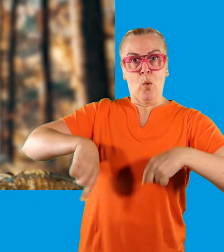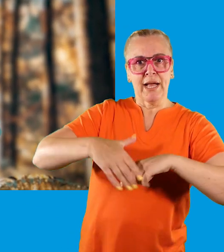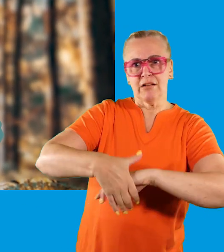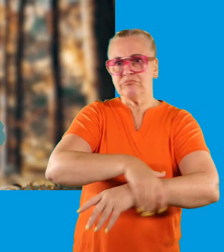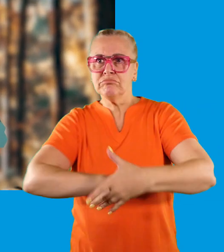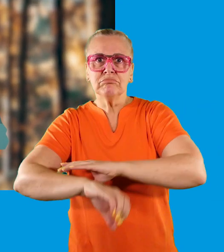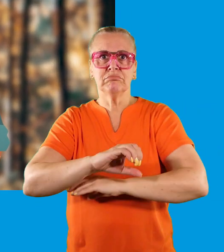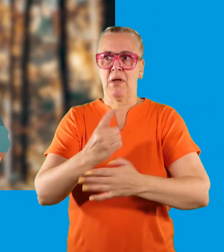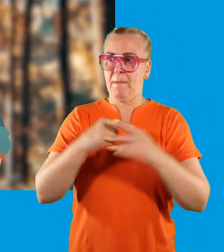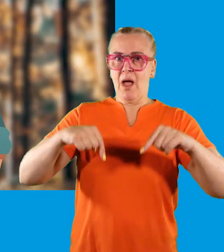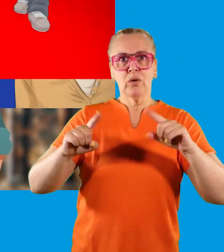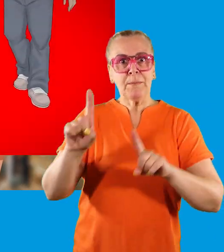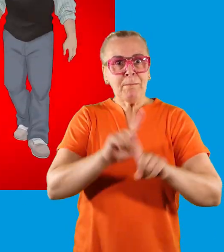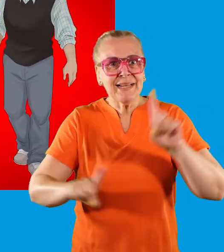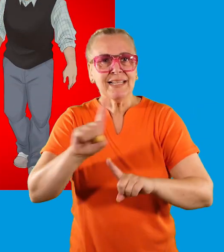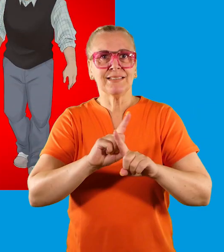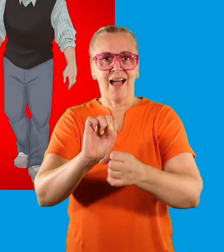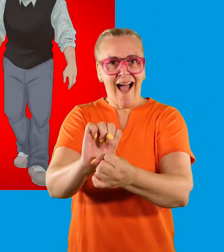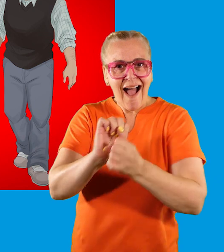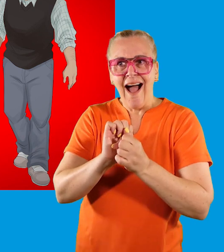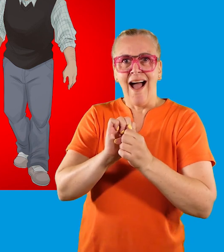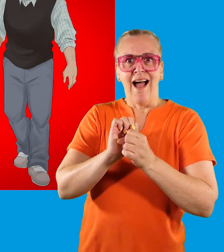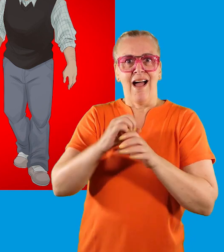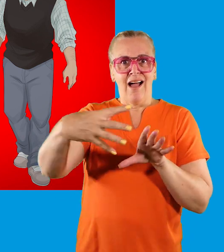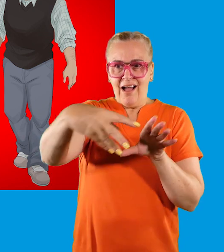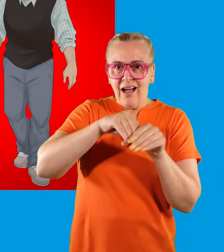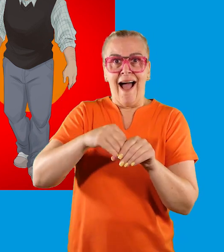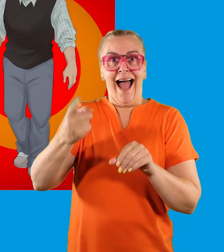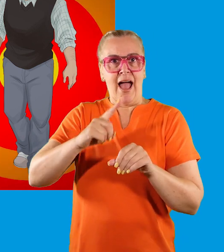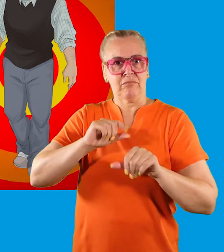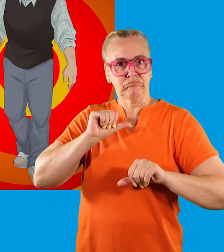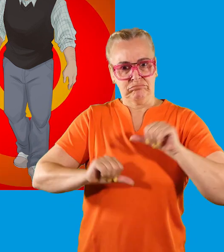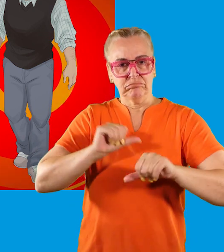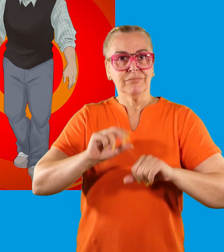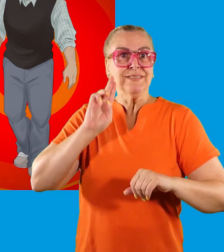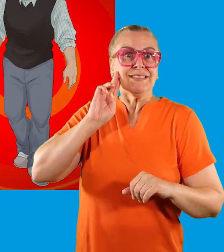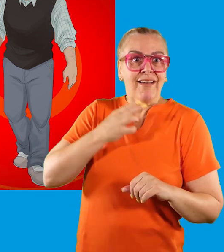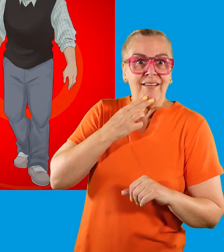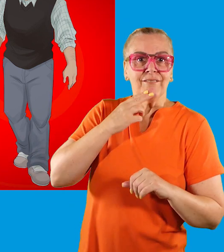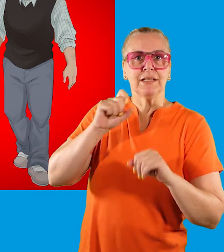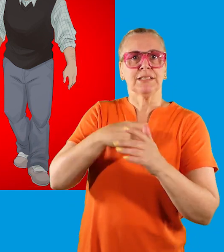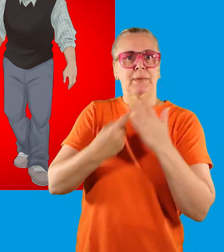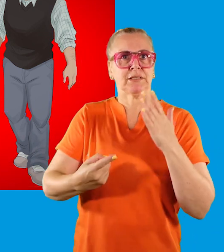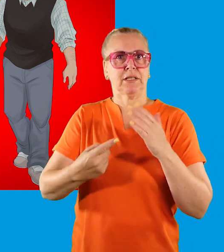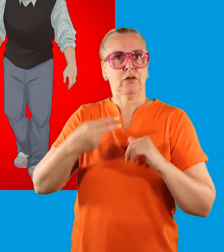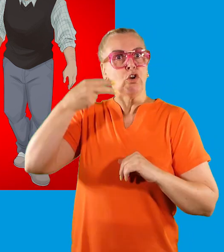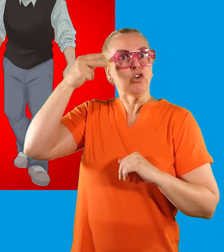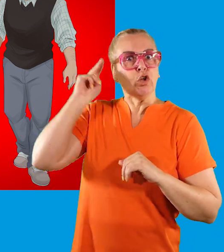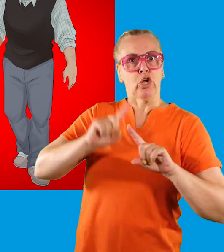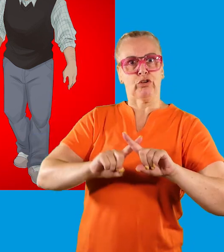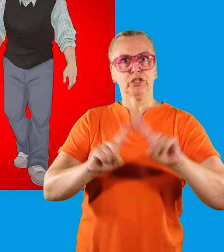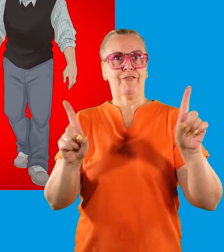Well, we are proactive about meeting, hiring, including and progressing deaf, disabled and